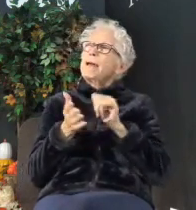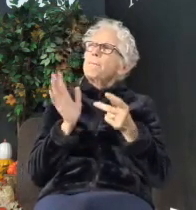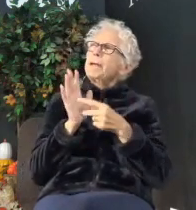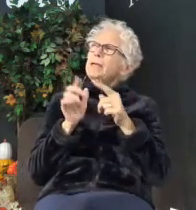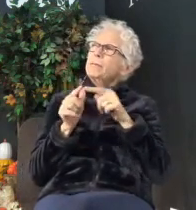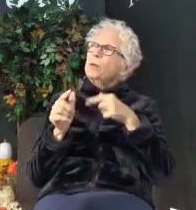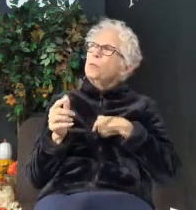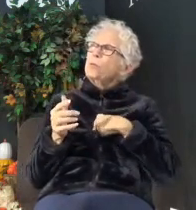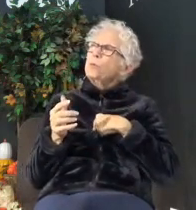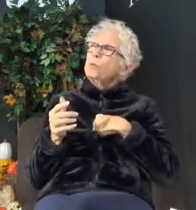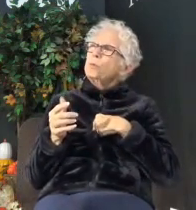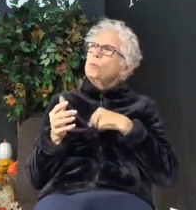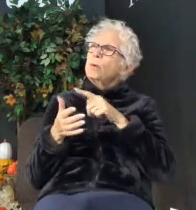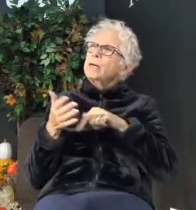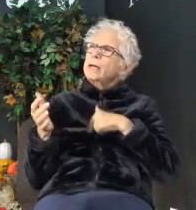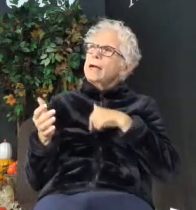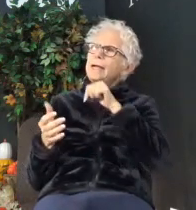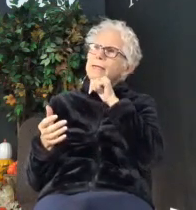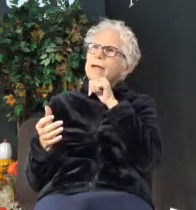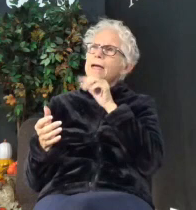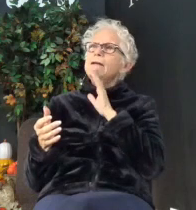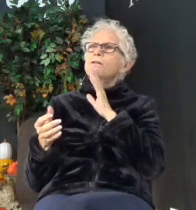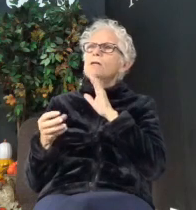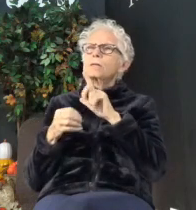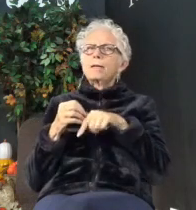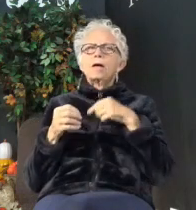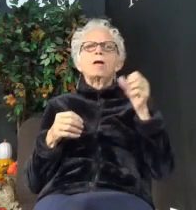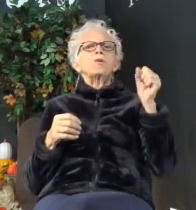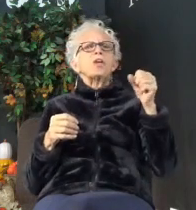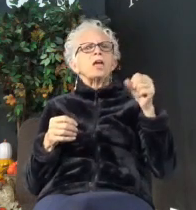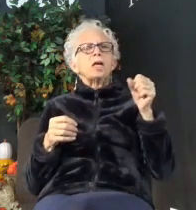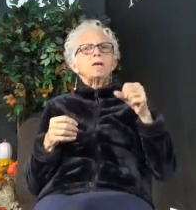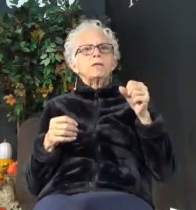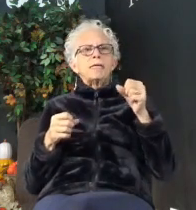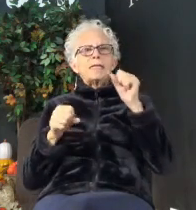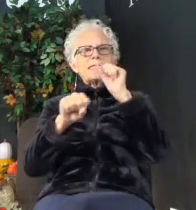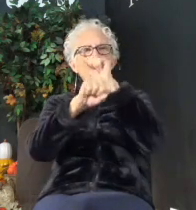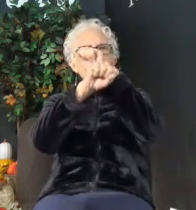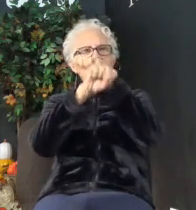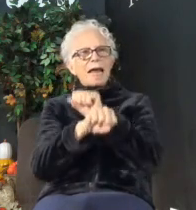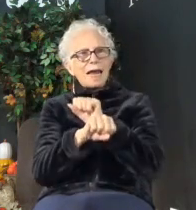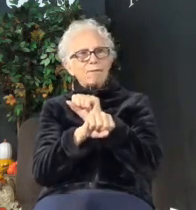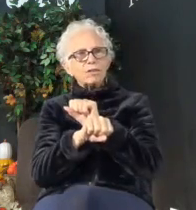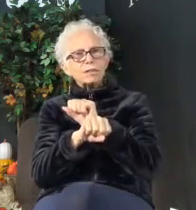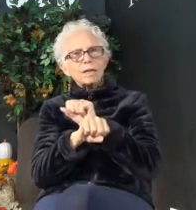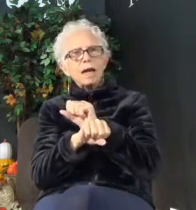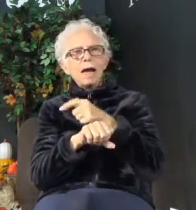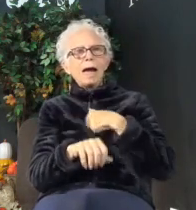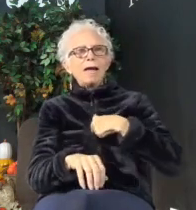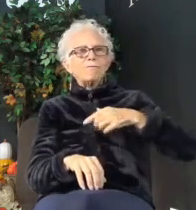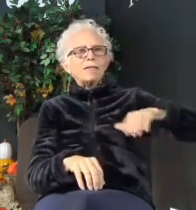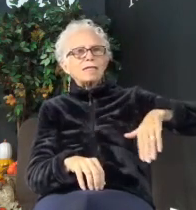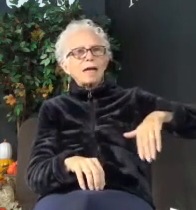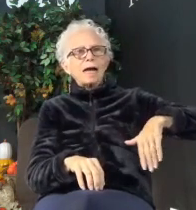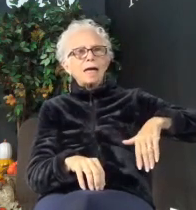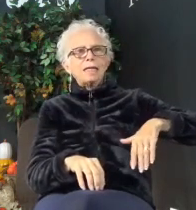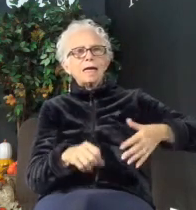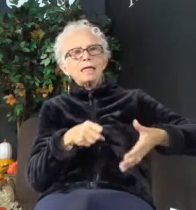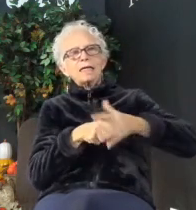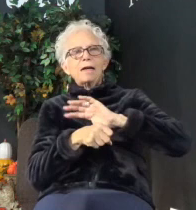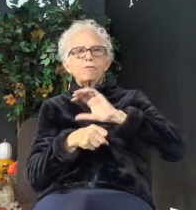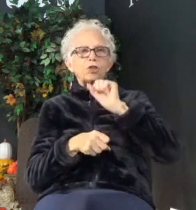cover yet? Oh yeah, slaves. I haven't covered slaves yet.